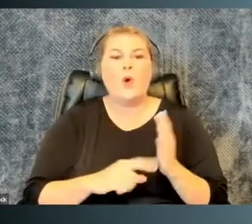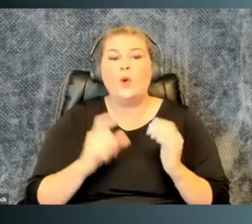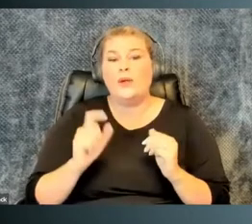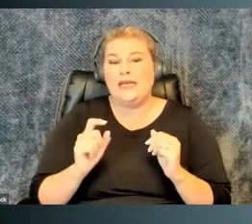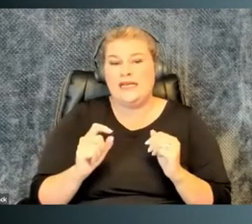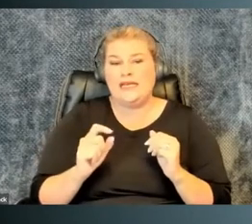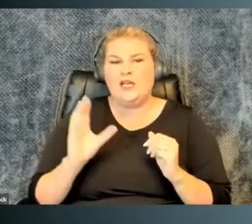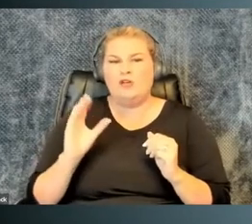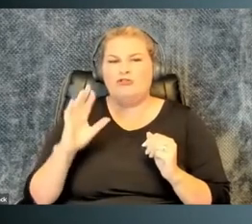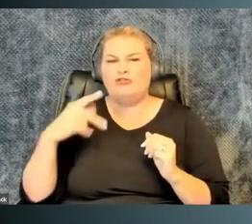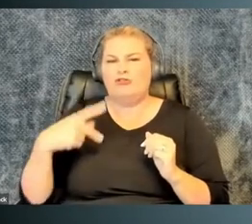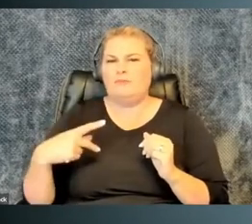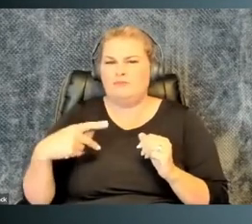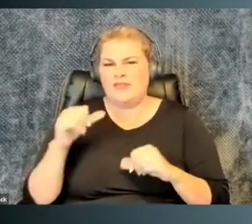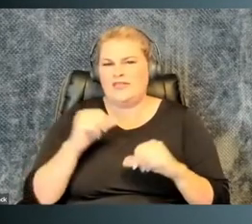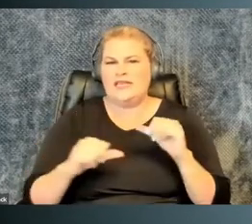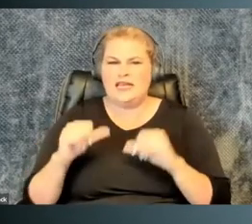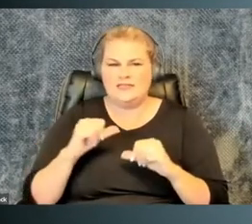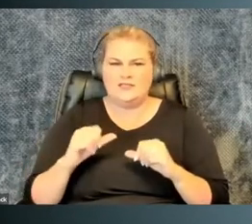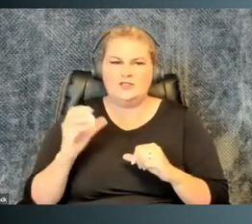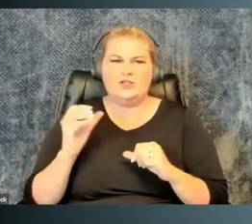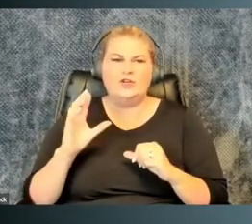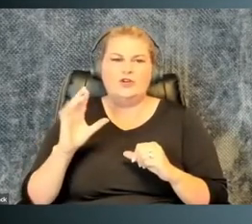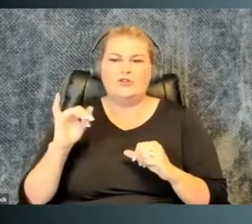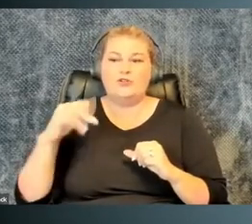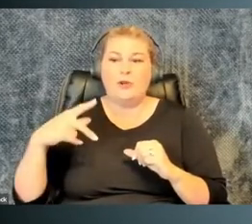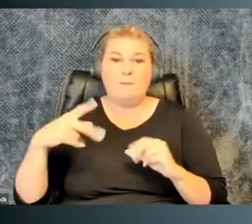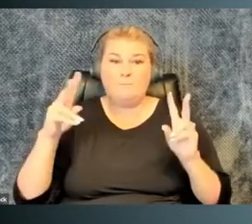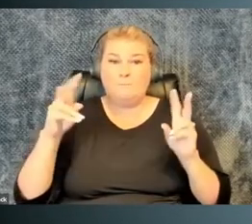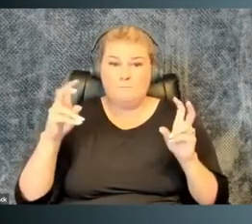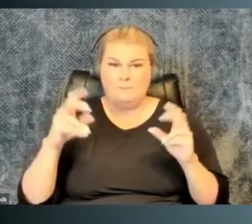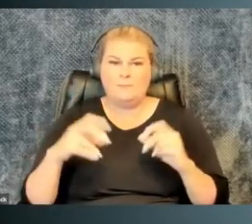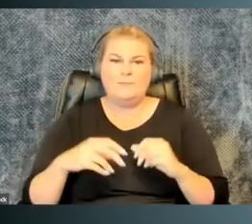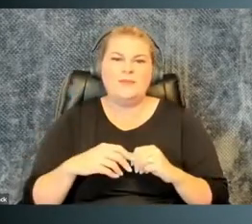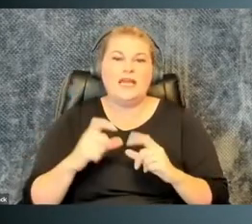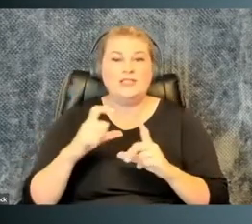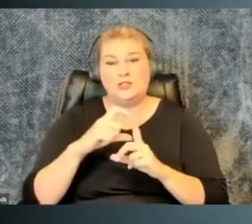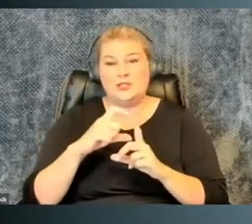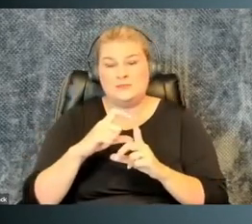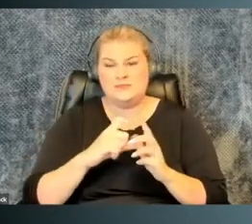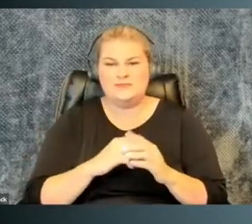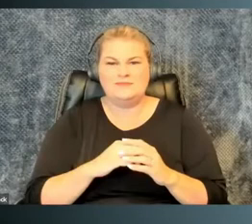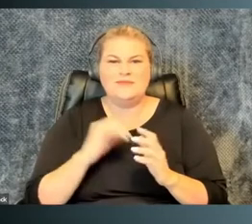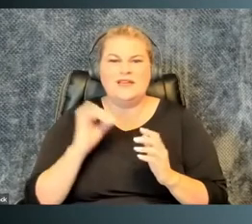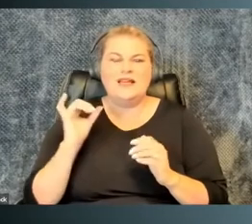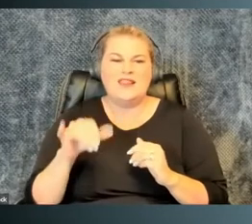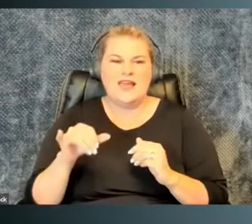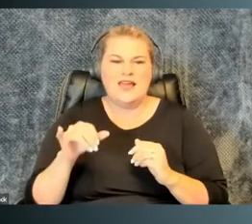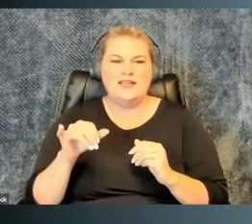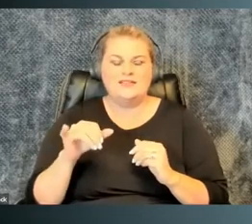in some ways is to crip the sciences. to crip is a term